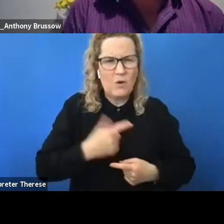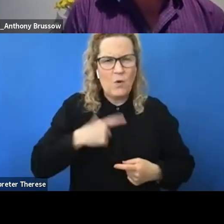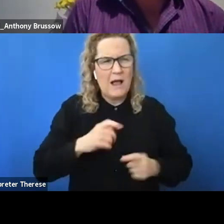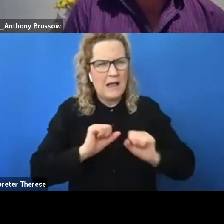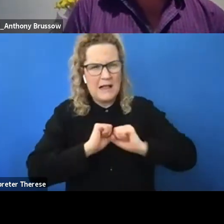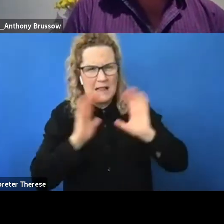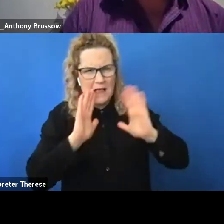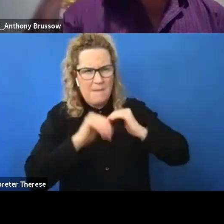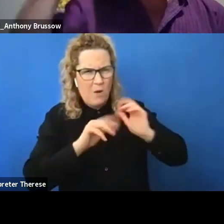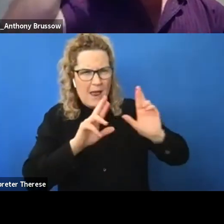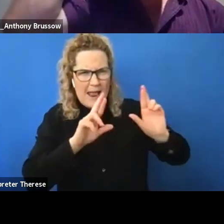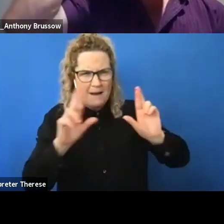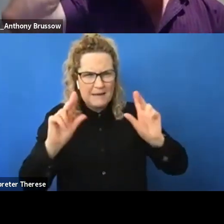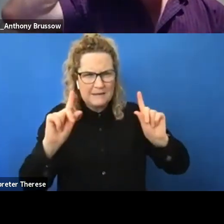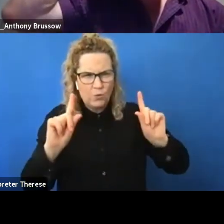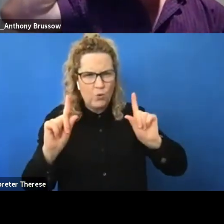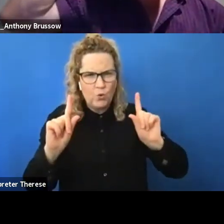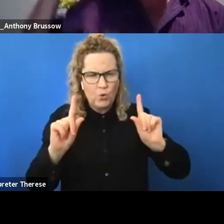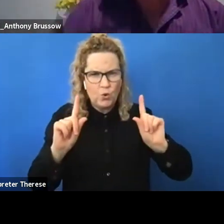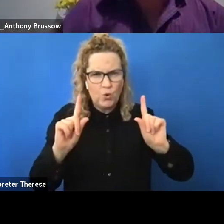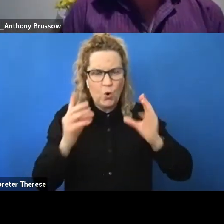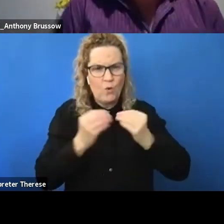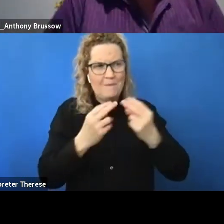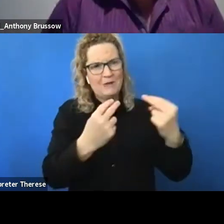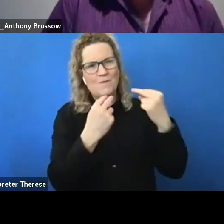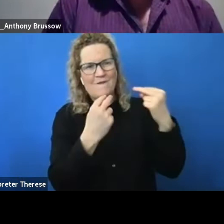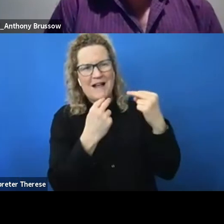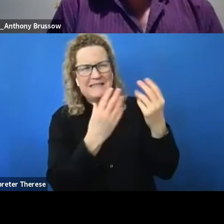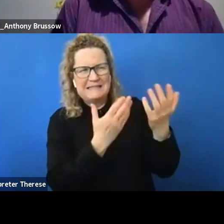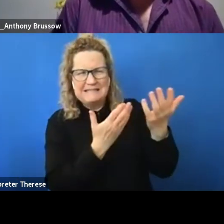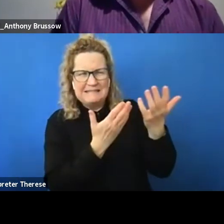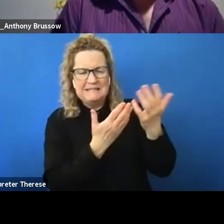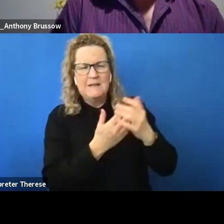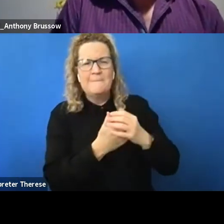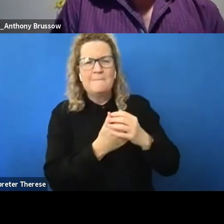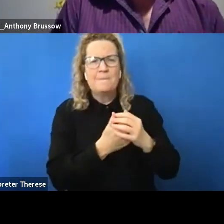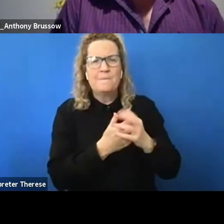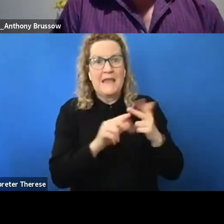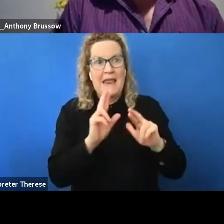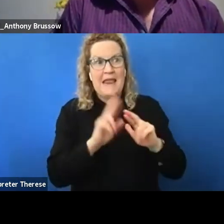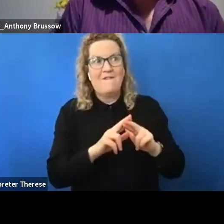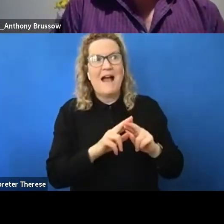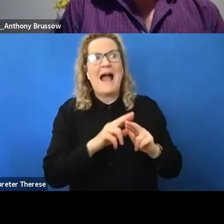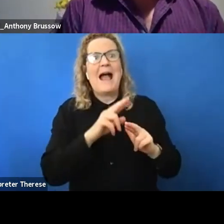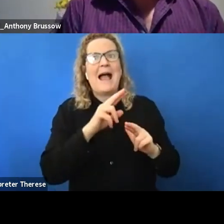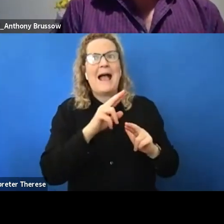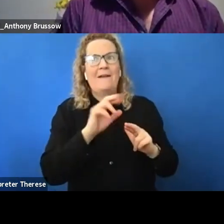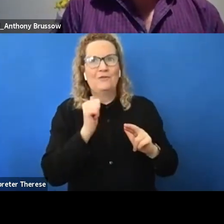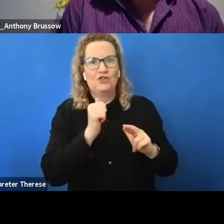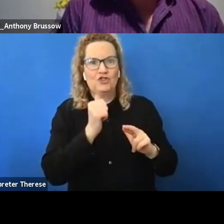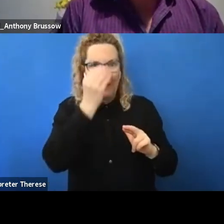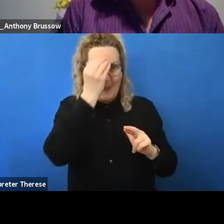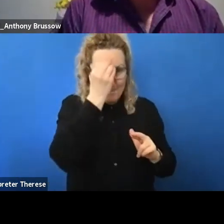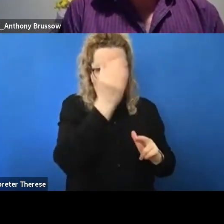with my supervisors. And I think had I been able to disclose to them and talk